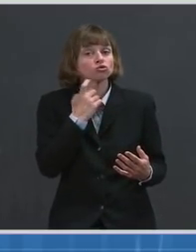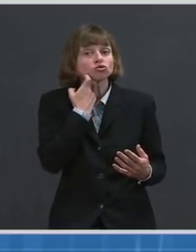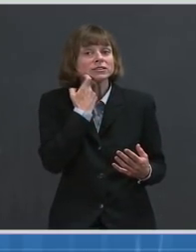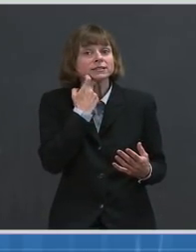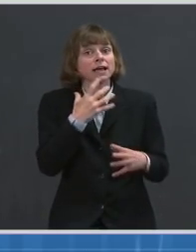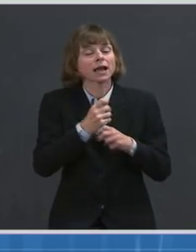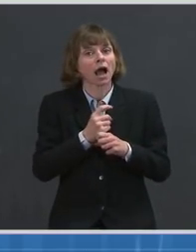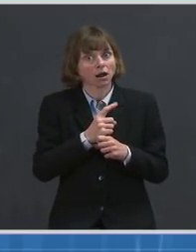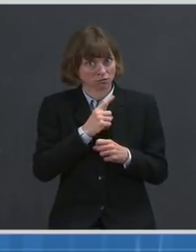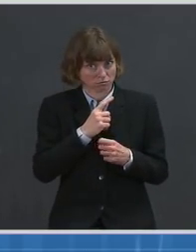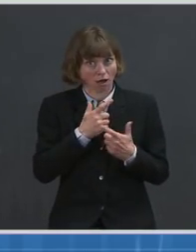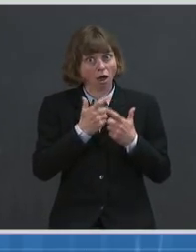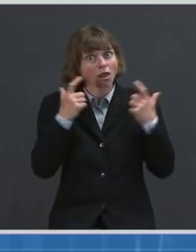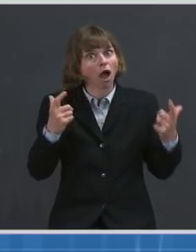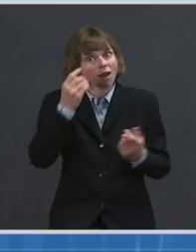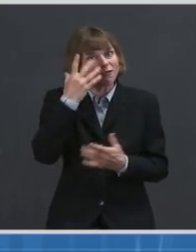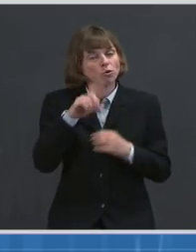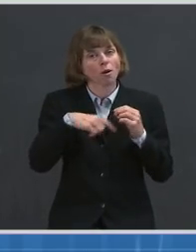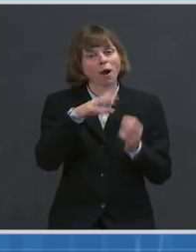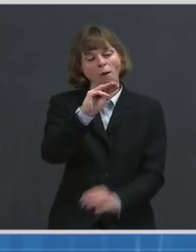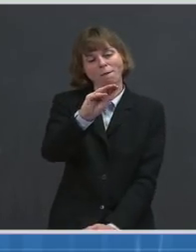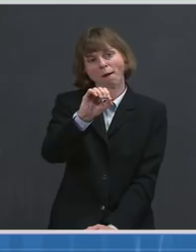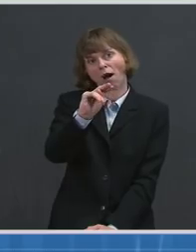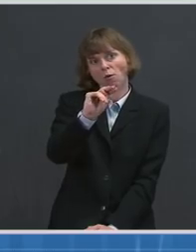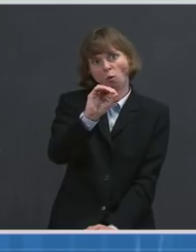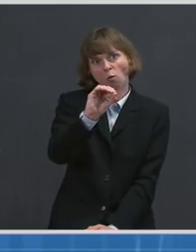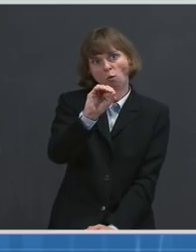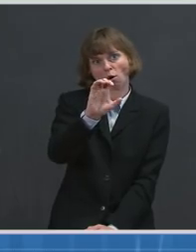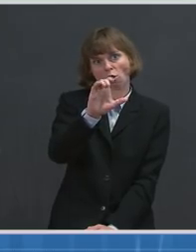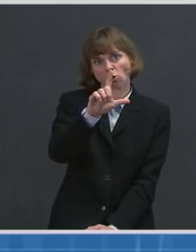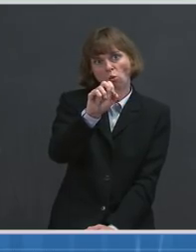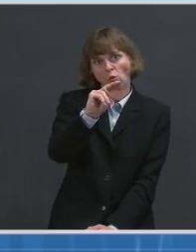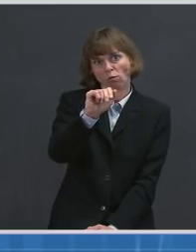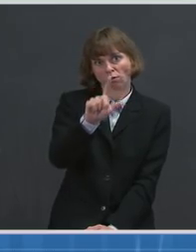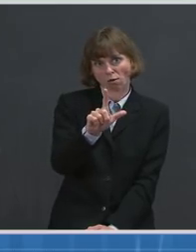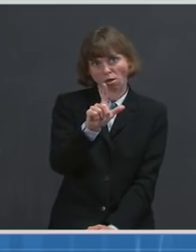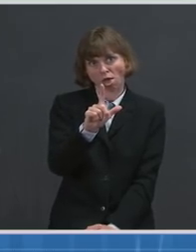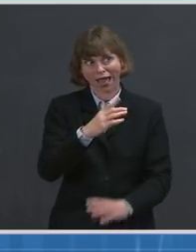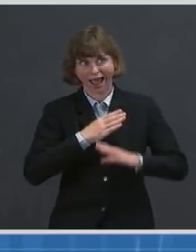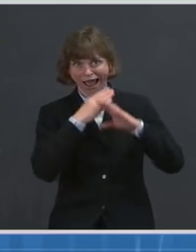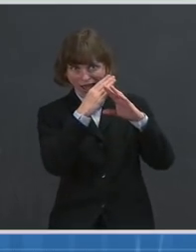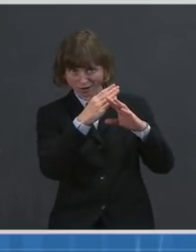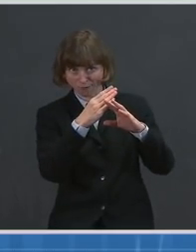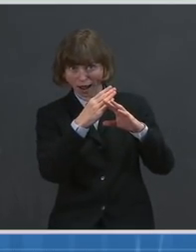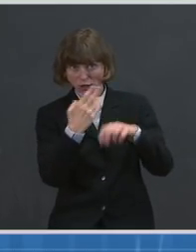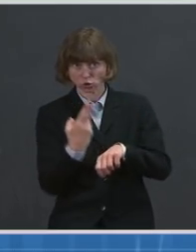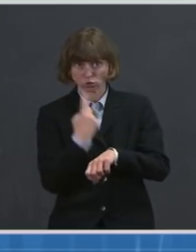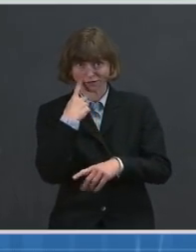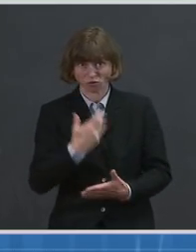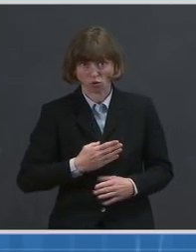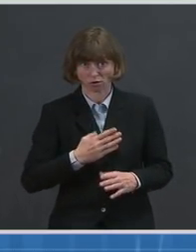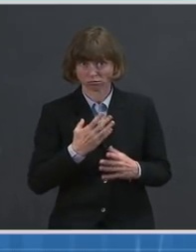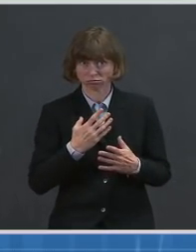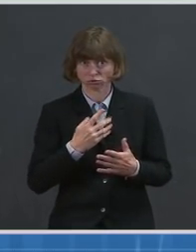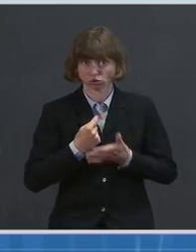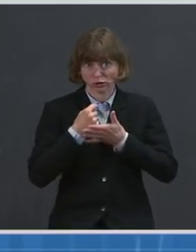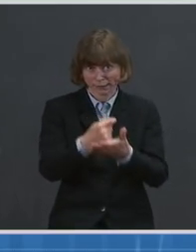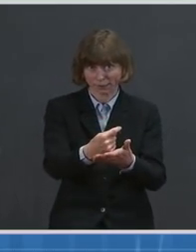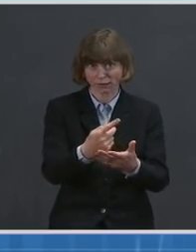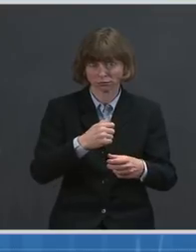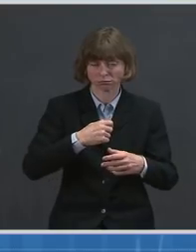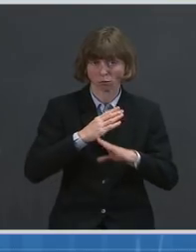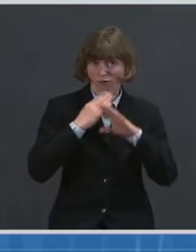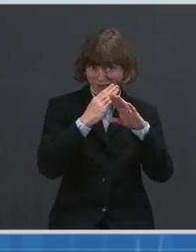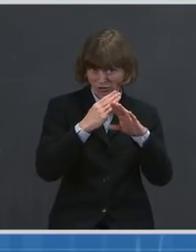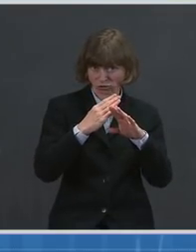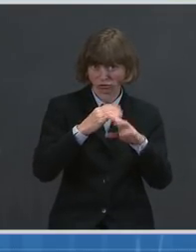some of the monoclonal antibodies that are used in the prevention and treatment of COVID-19. Recall,